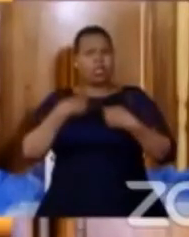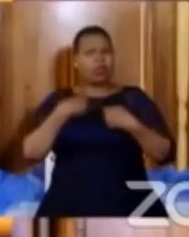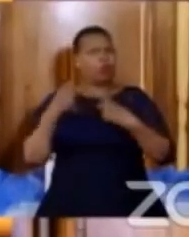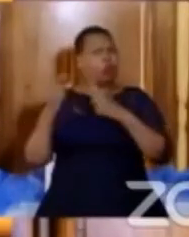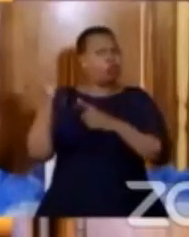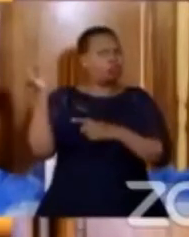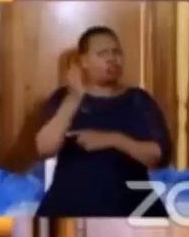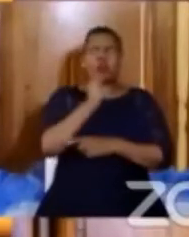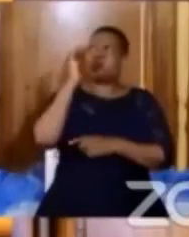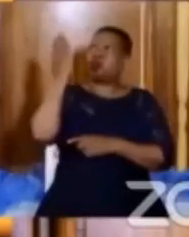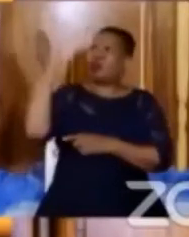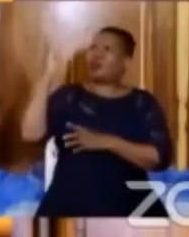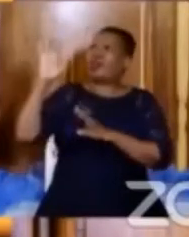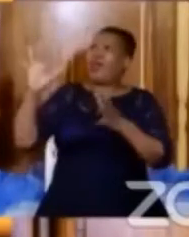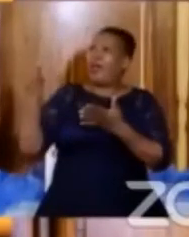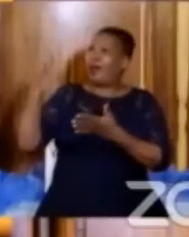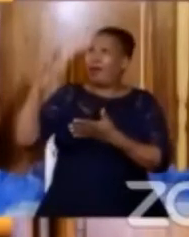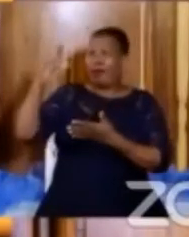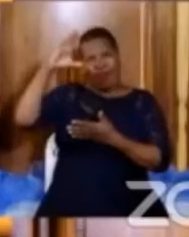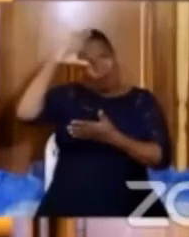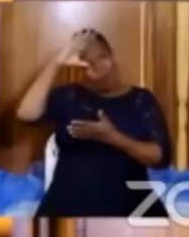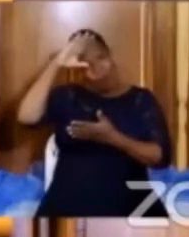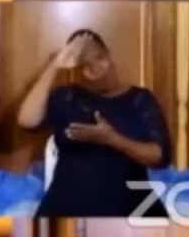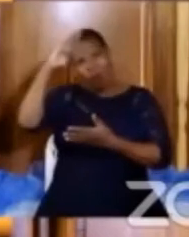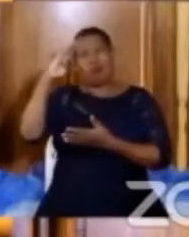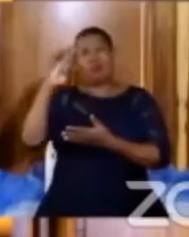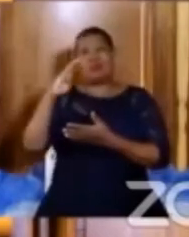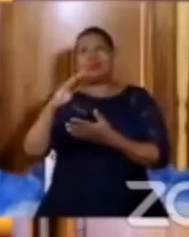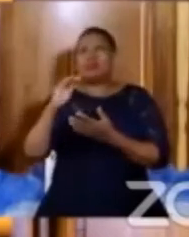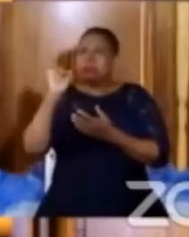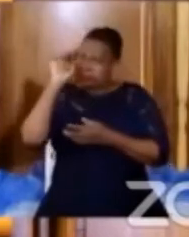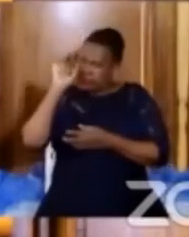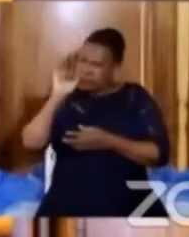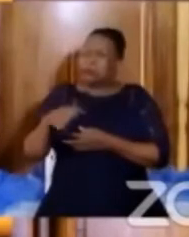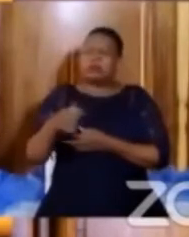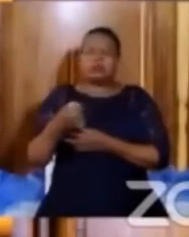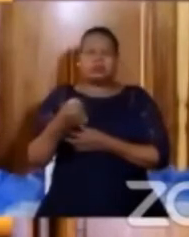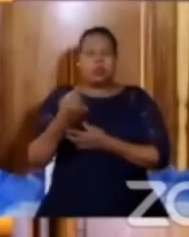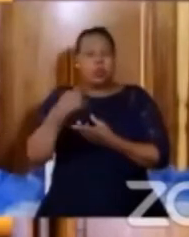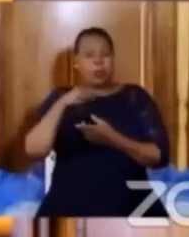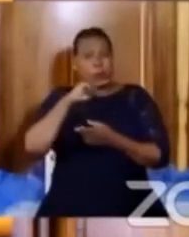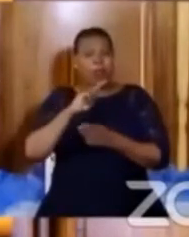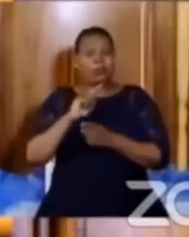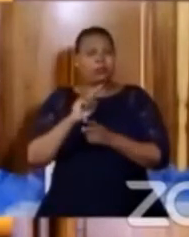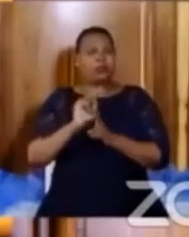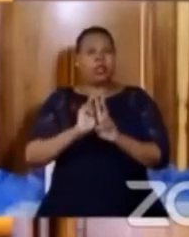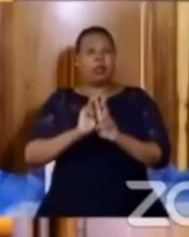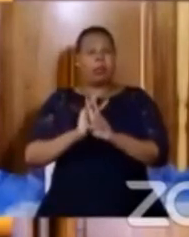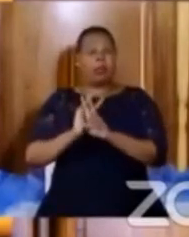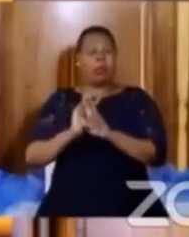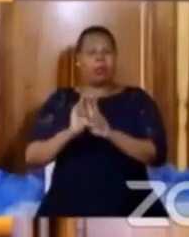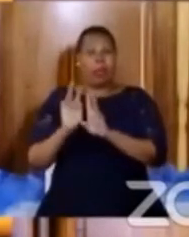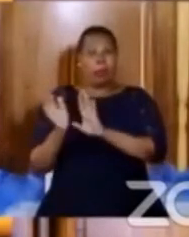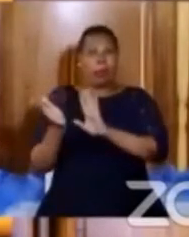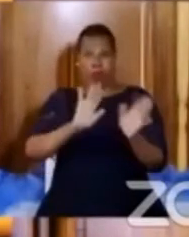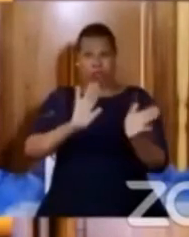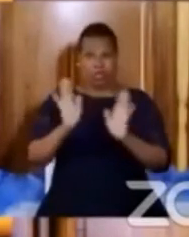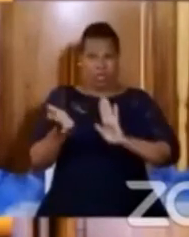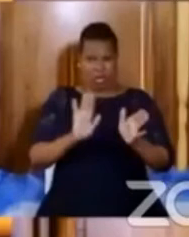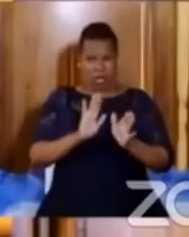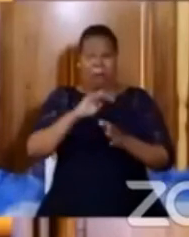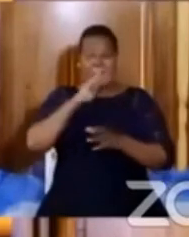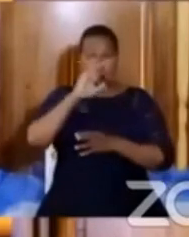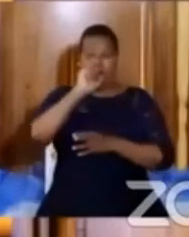says the